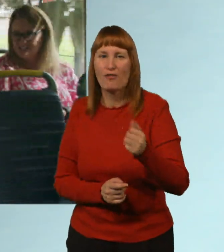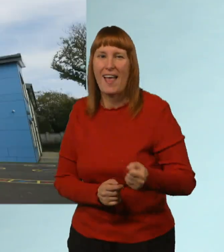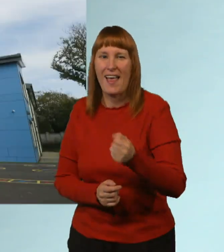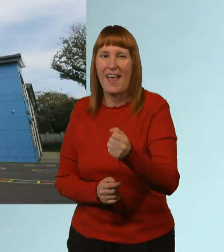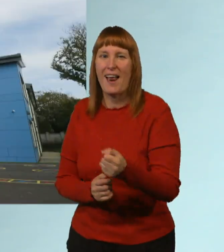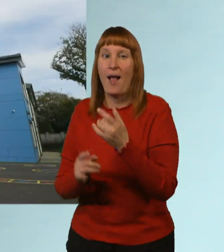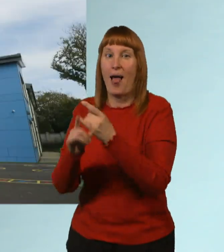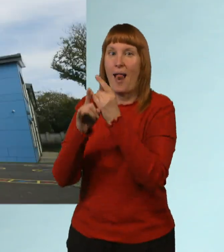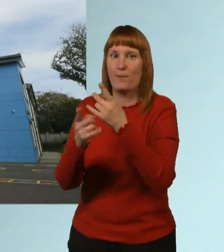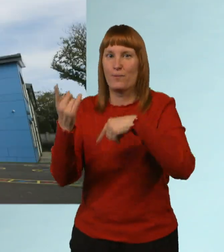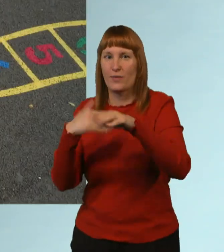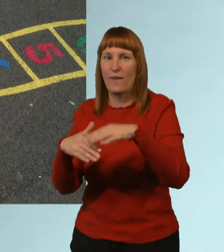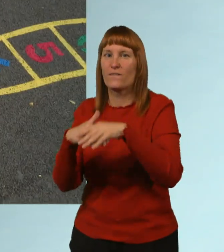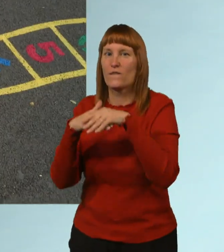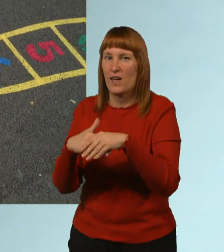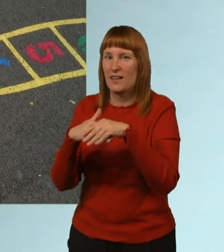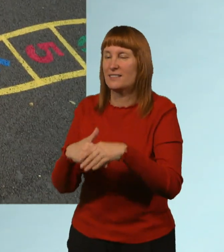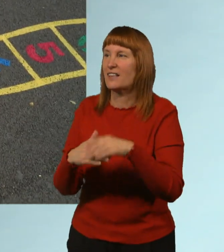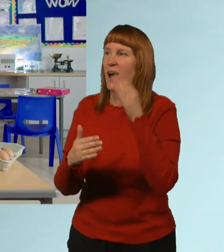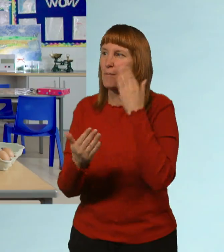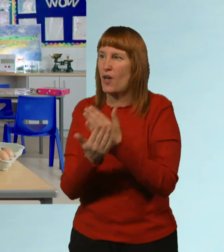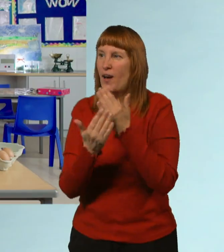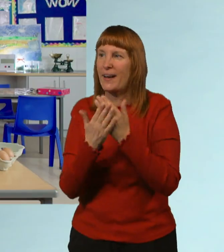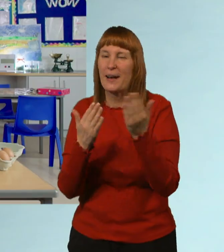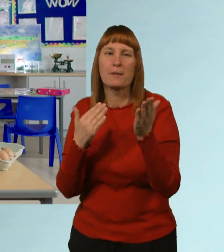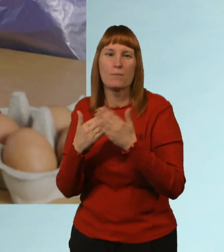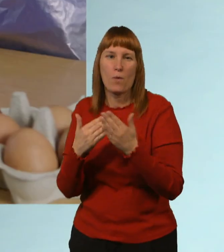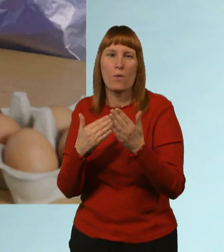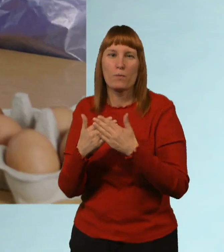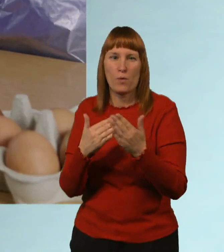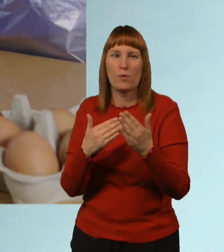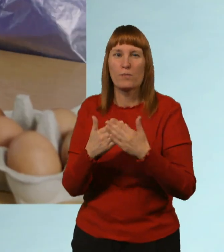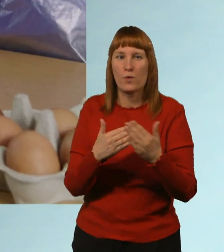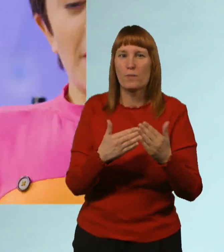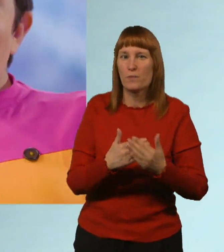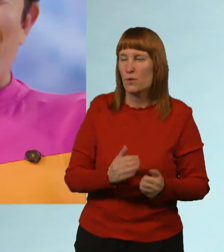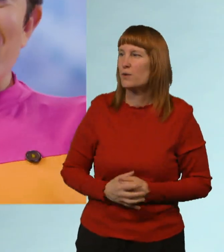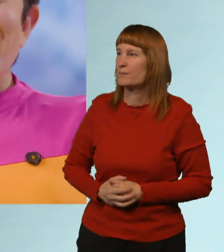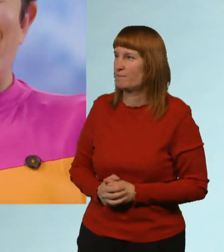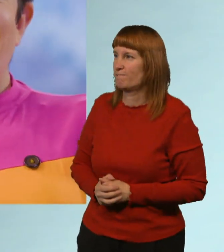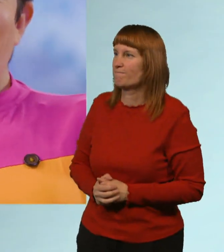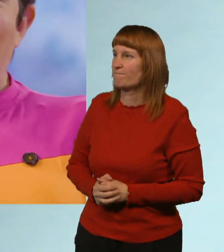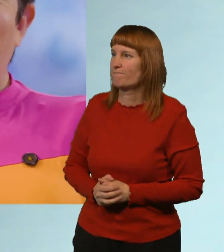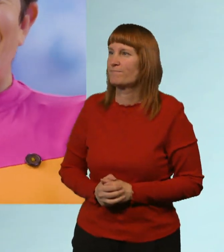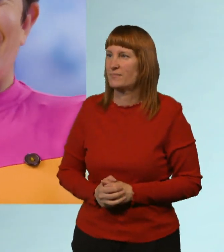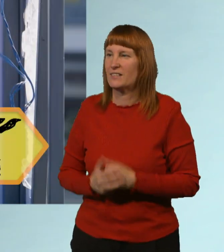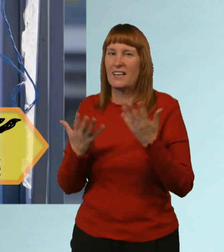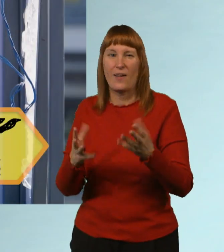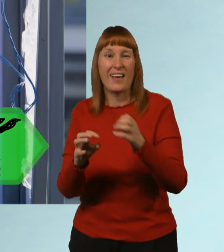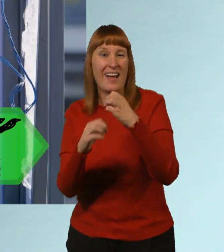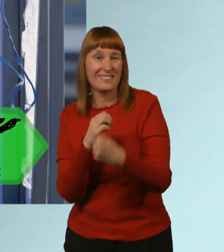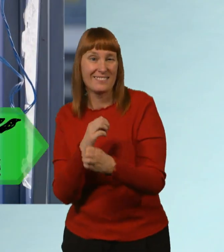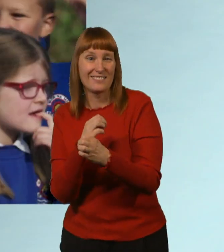With some help from our friends I am learning more and more Now it's the end